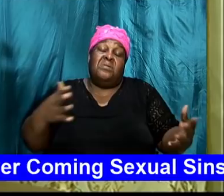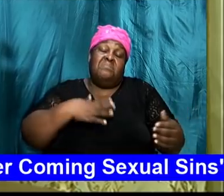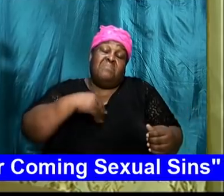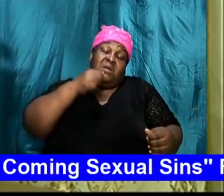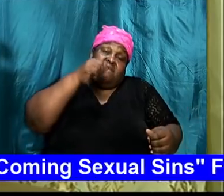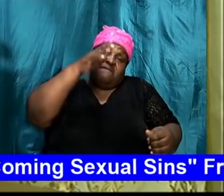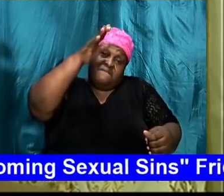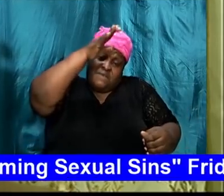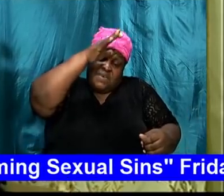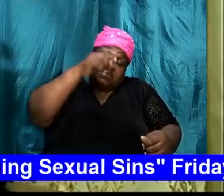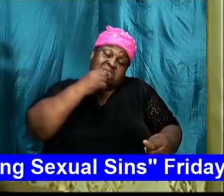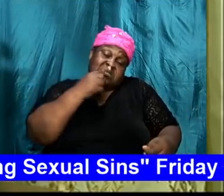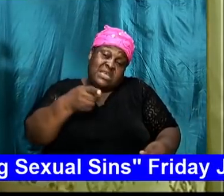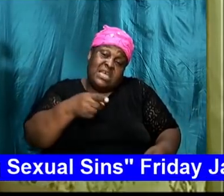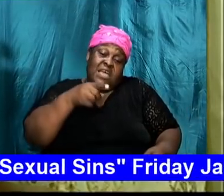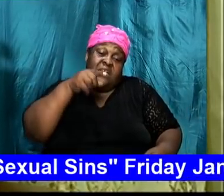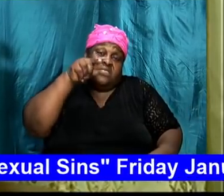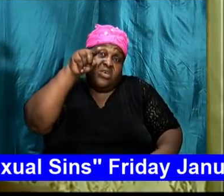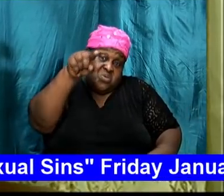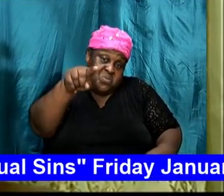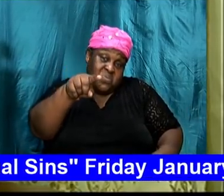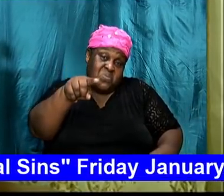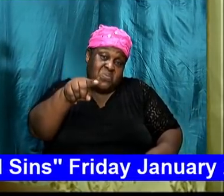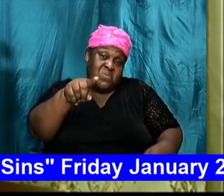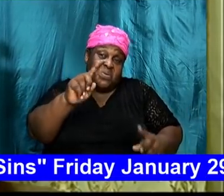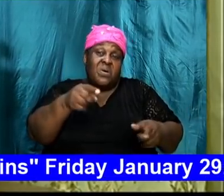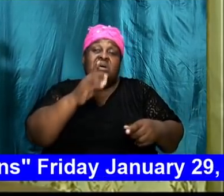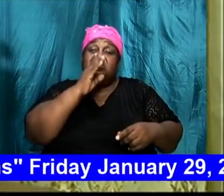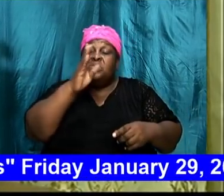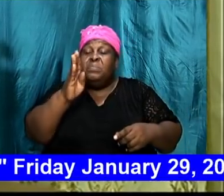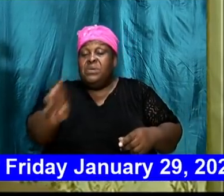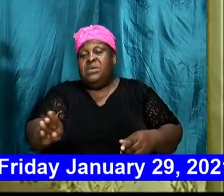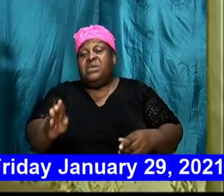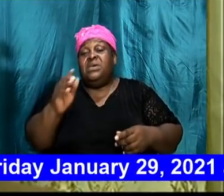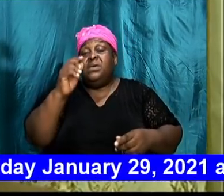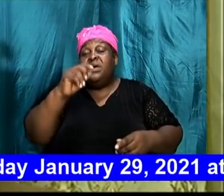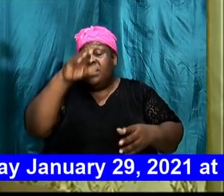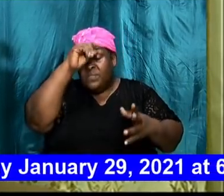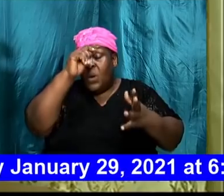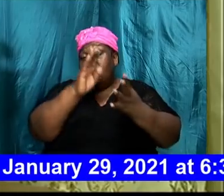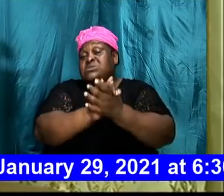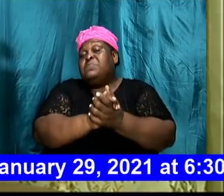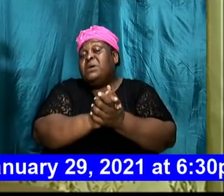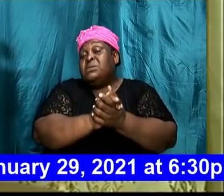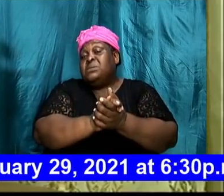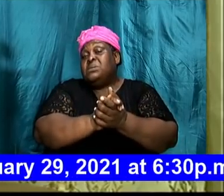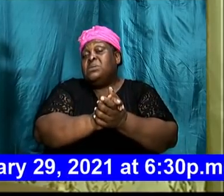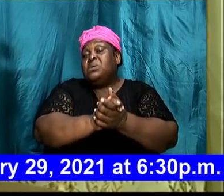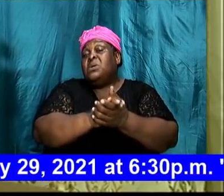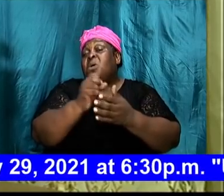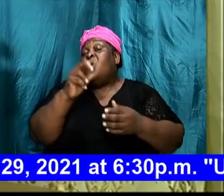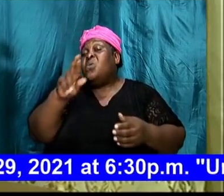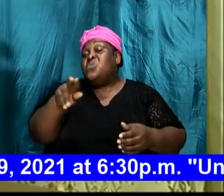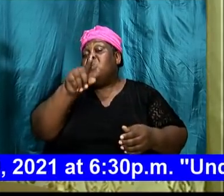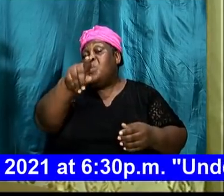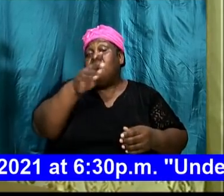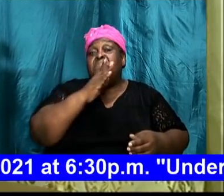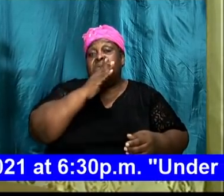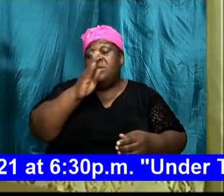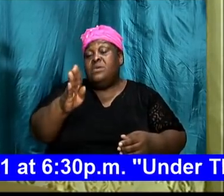my father say that you are going to be the husband does my father say that you are going to be the wife